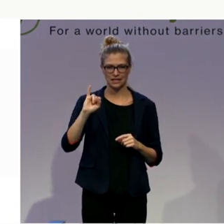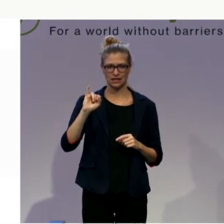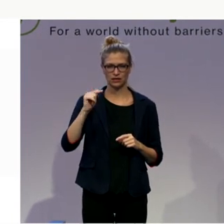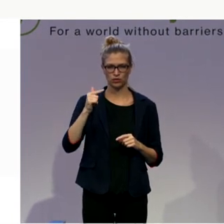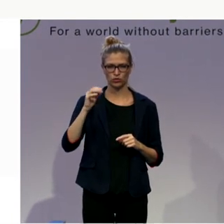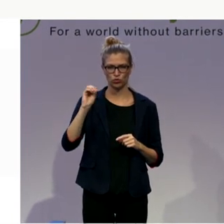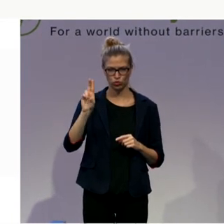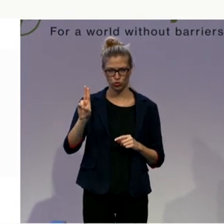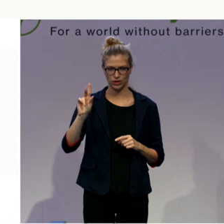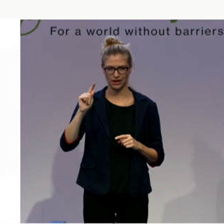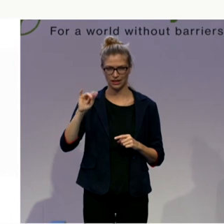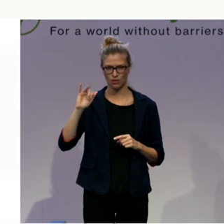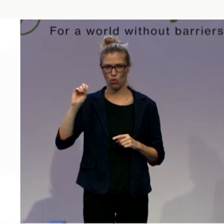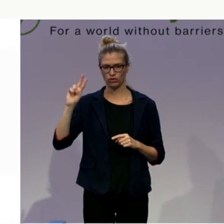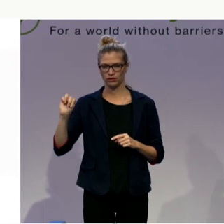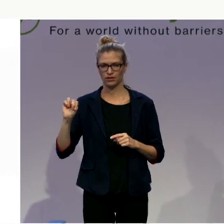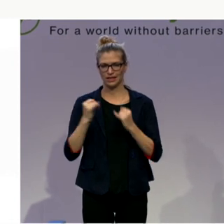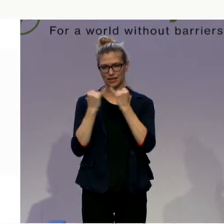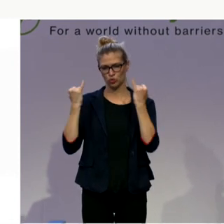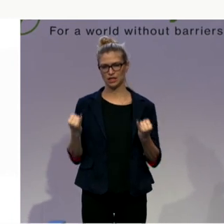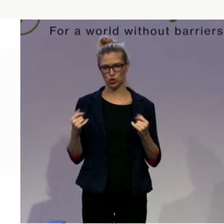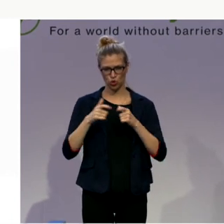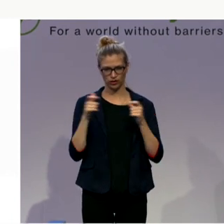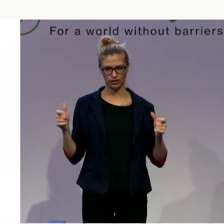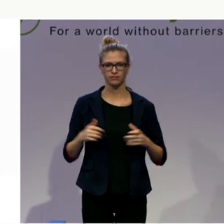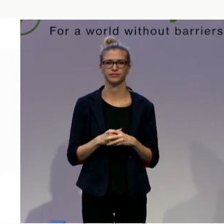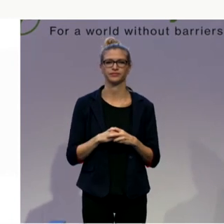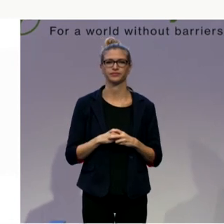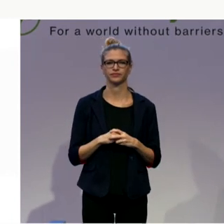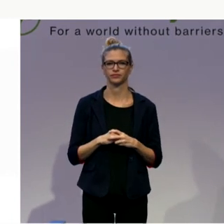these letters which symbolize institution.